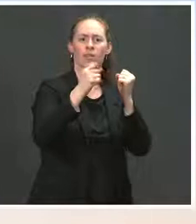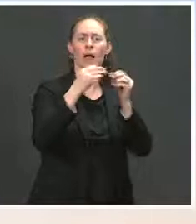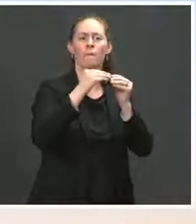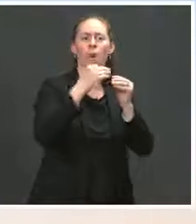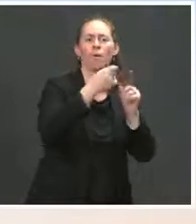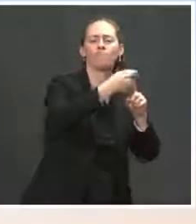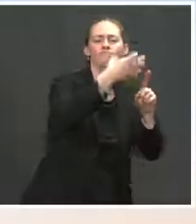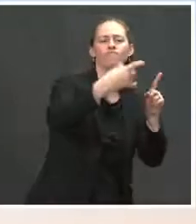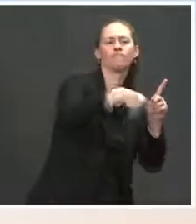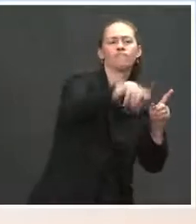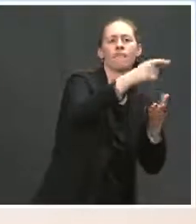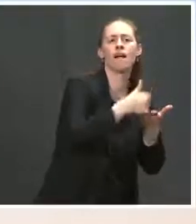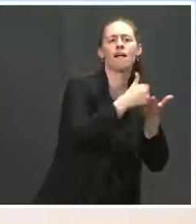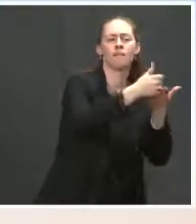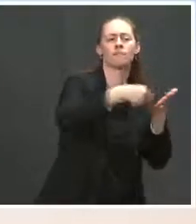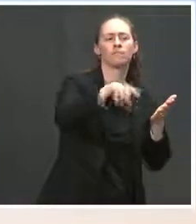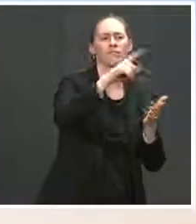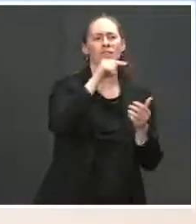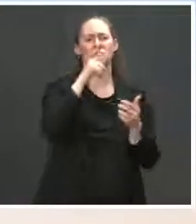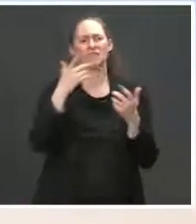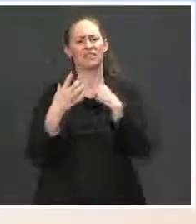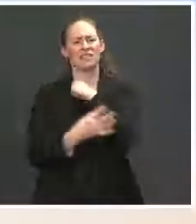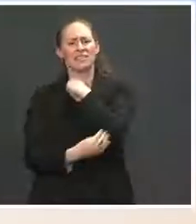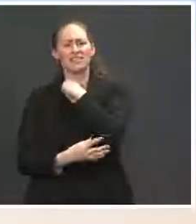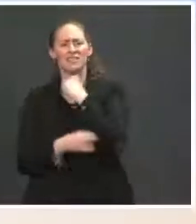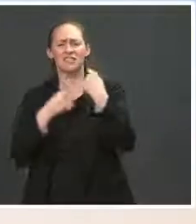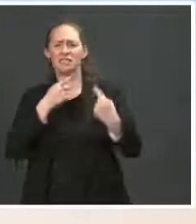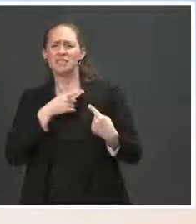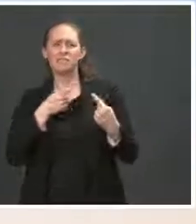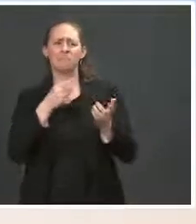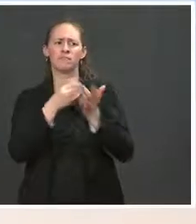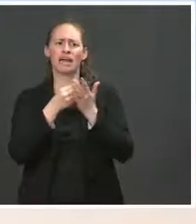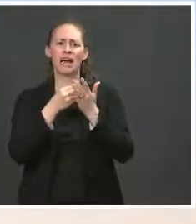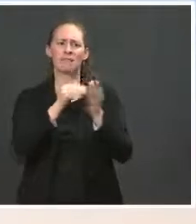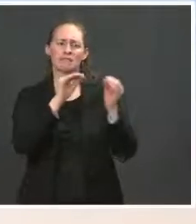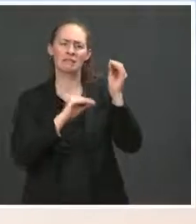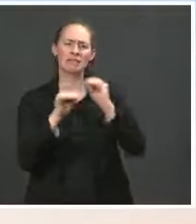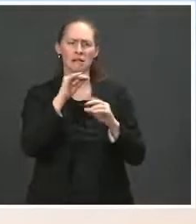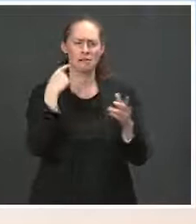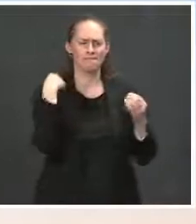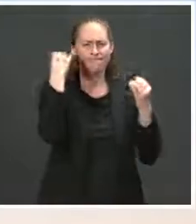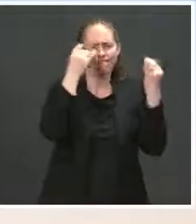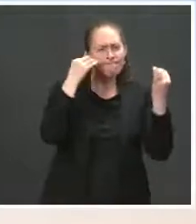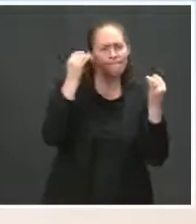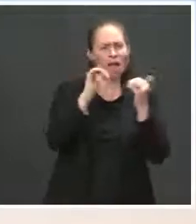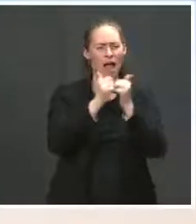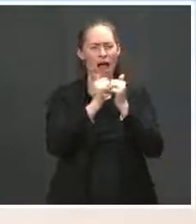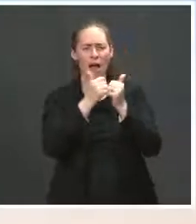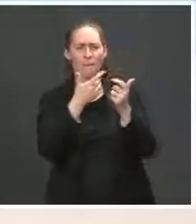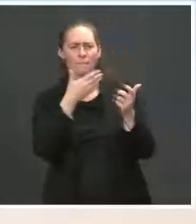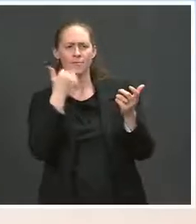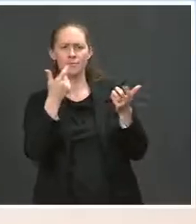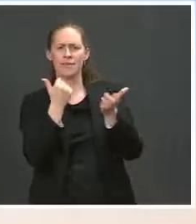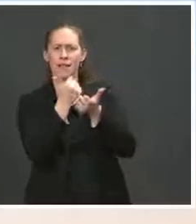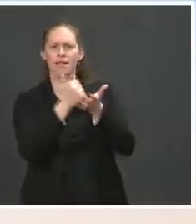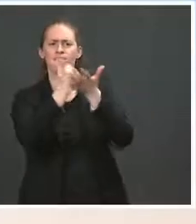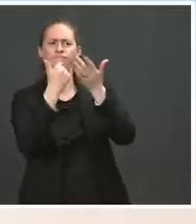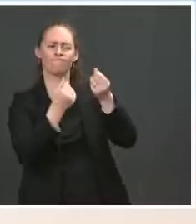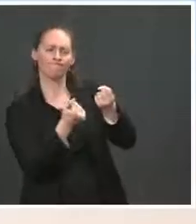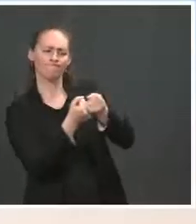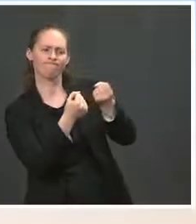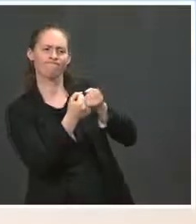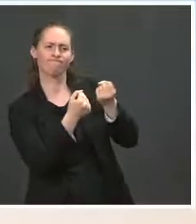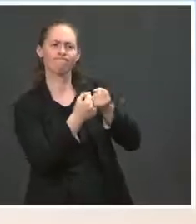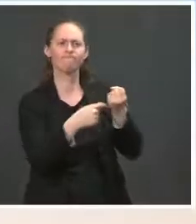had up. We're looking into the mechanisms and the cost of expanding the child tax credit. And that certainly is under consideration for the American